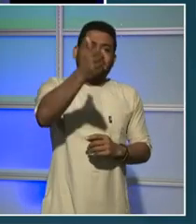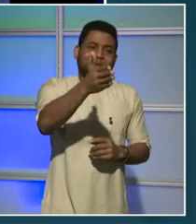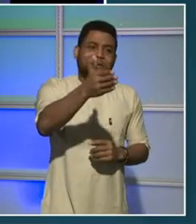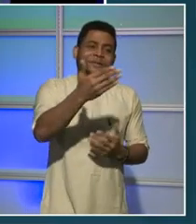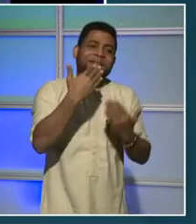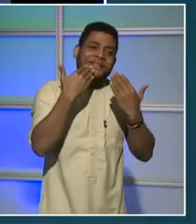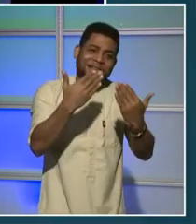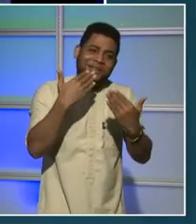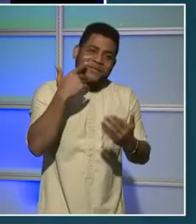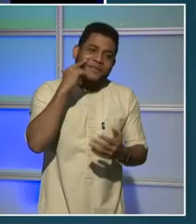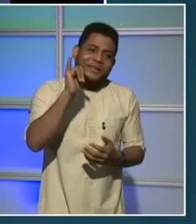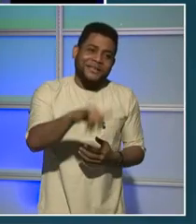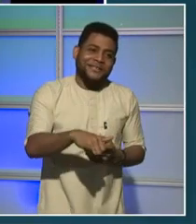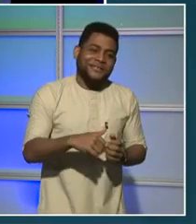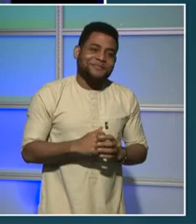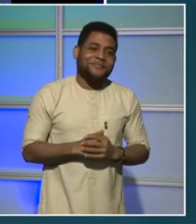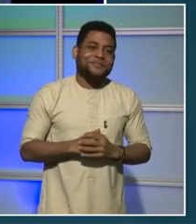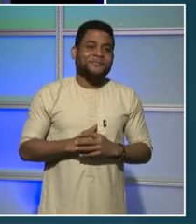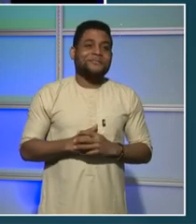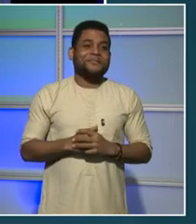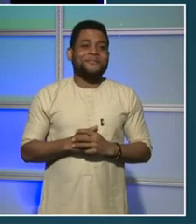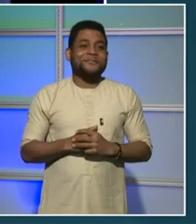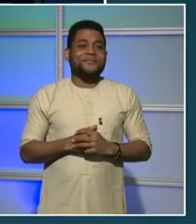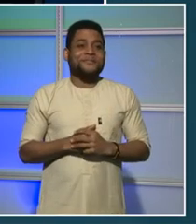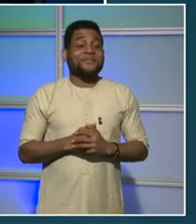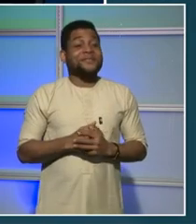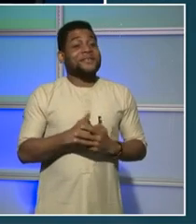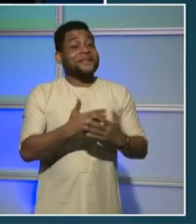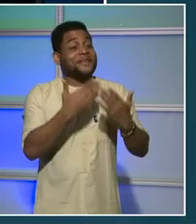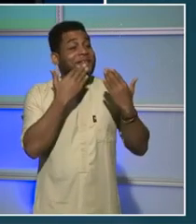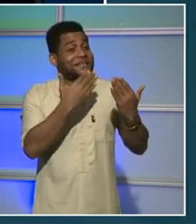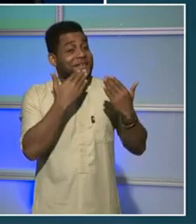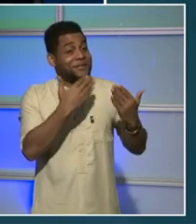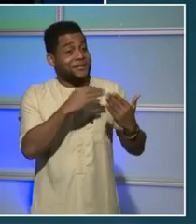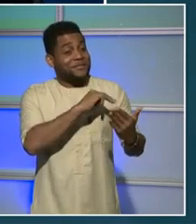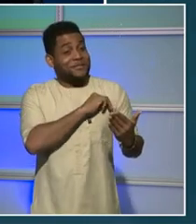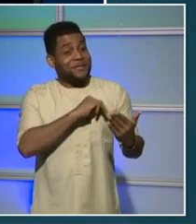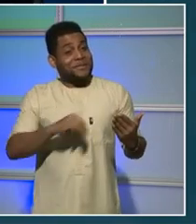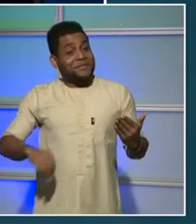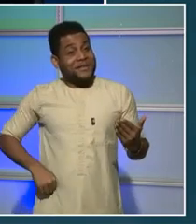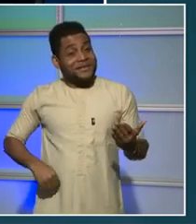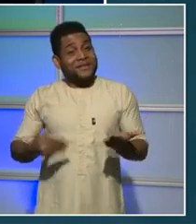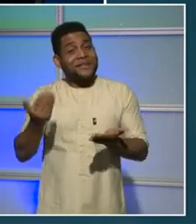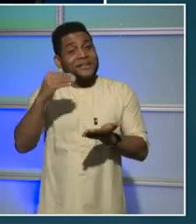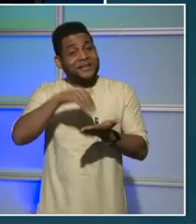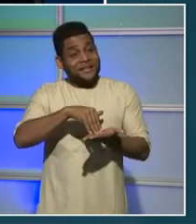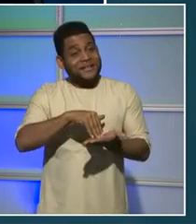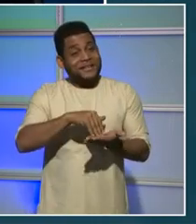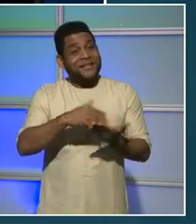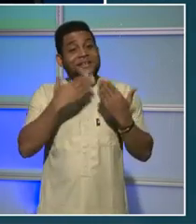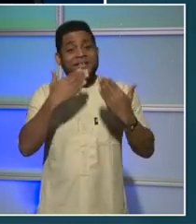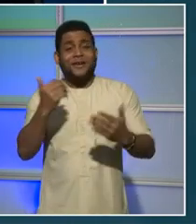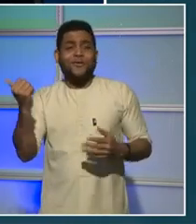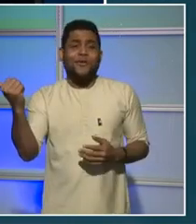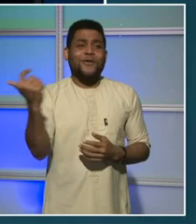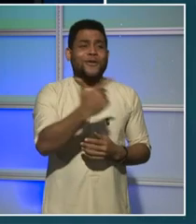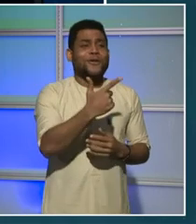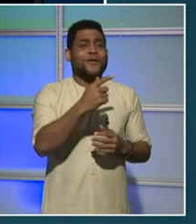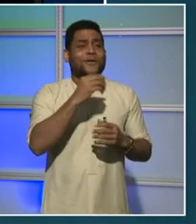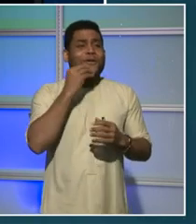We won't let you down. Thank you so much, Mayor. And again, I want to thank everybody at home for joining us across the city,